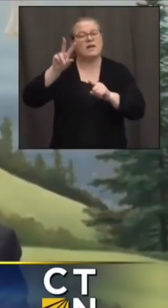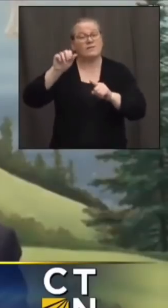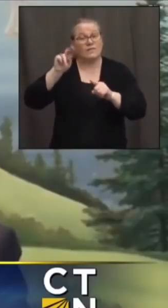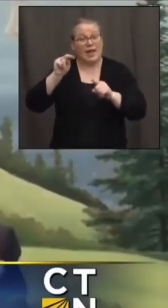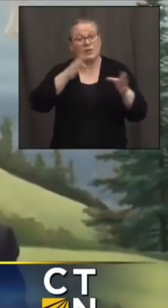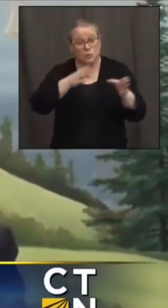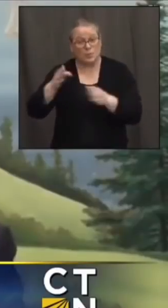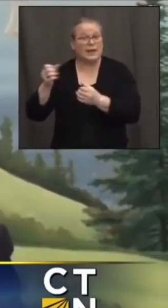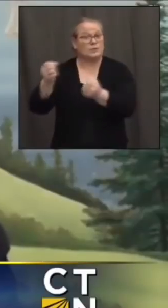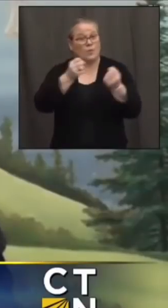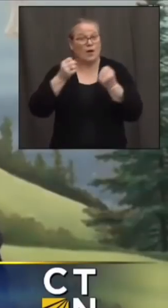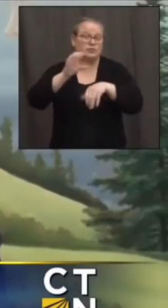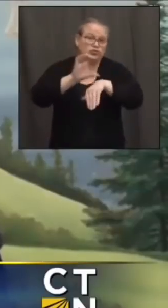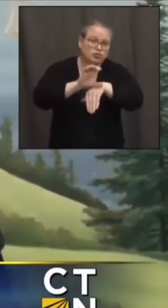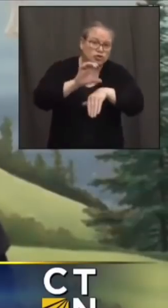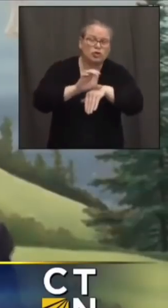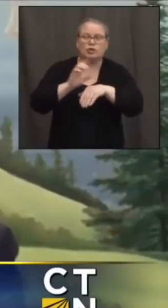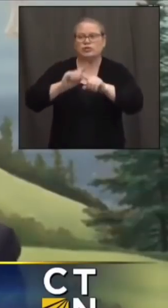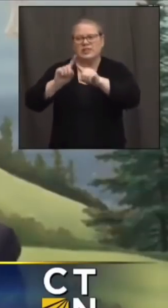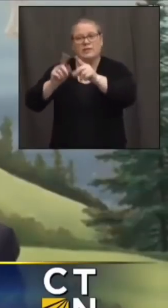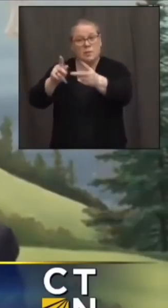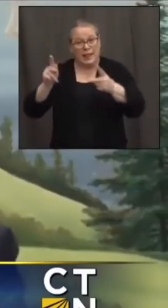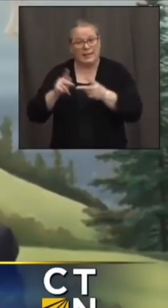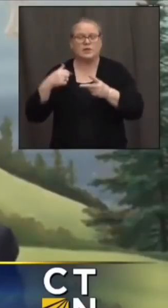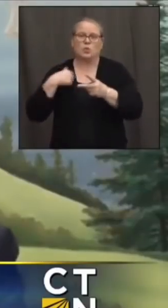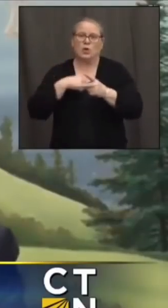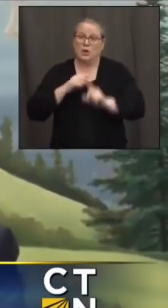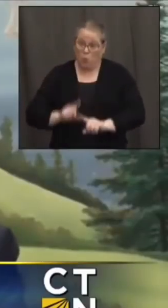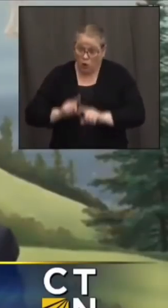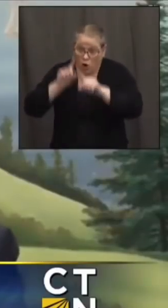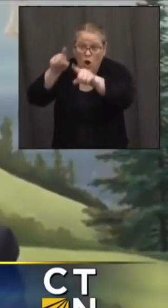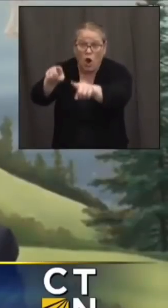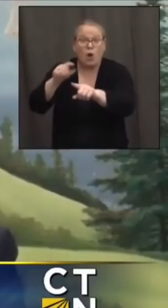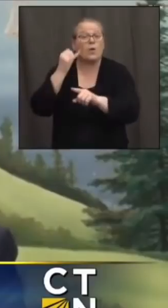worship doing everything we can to bring the vaccine to you if you can't come to the